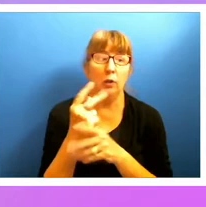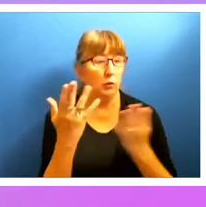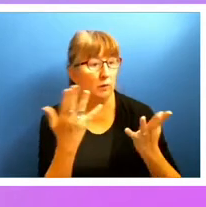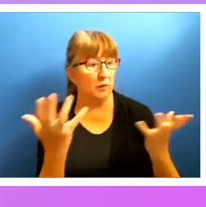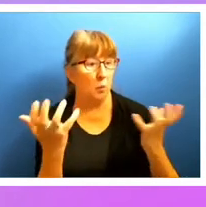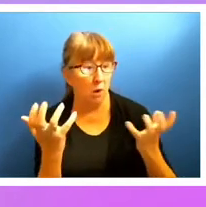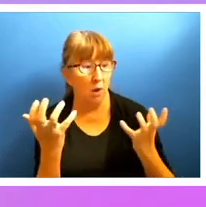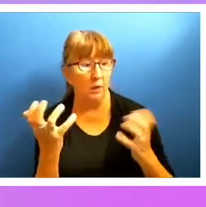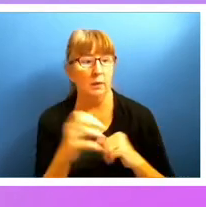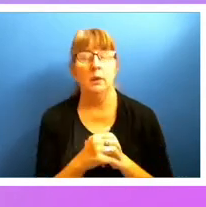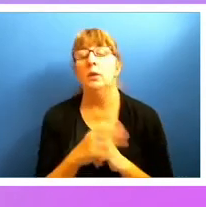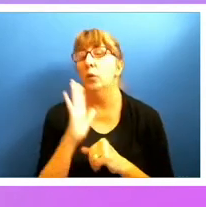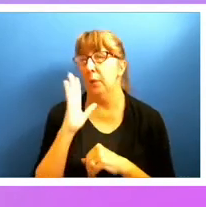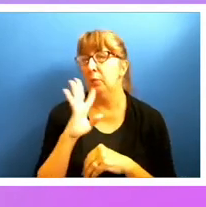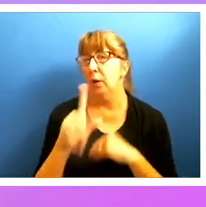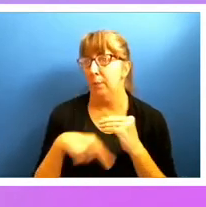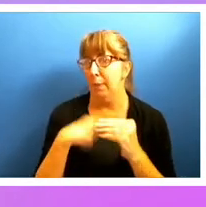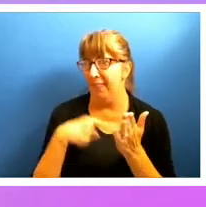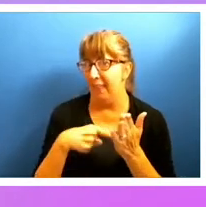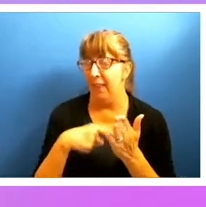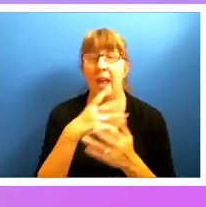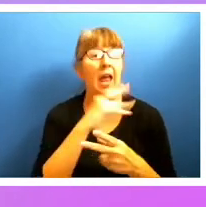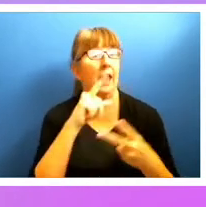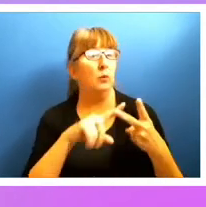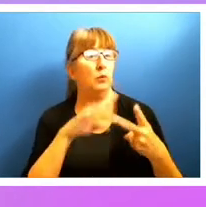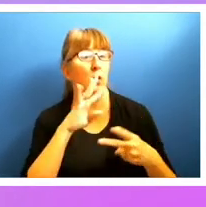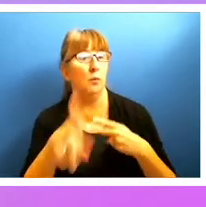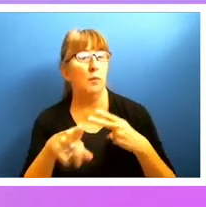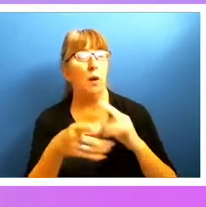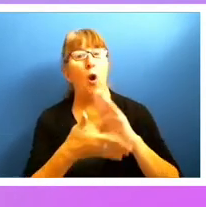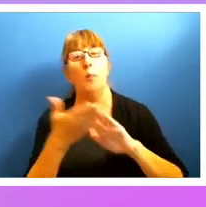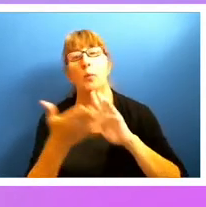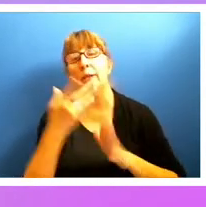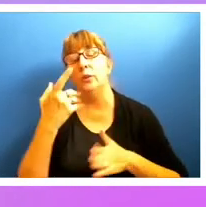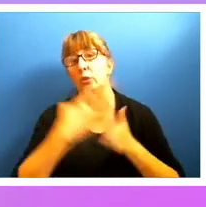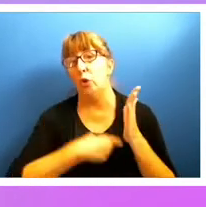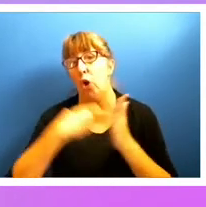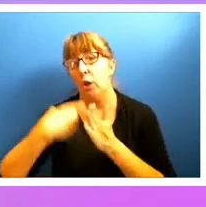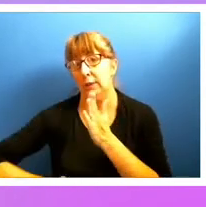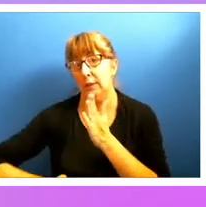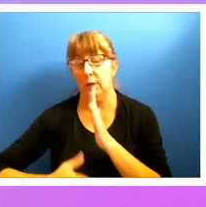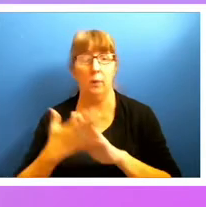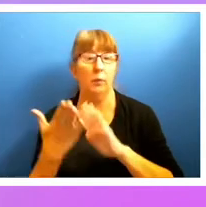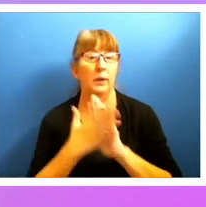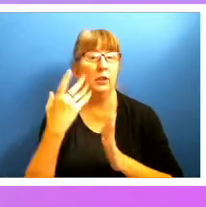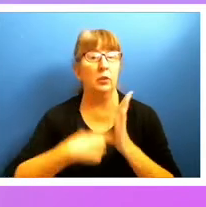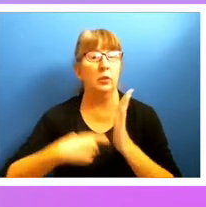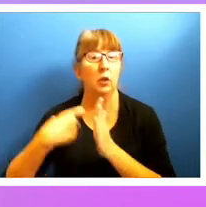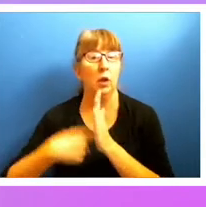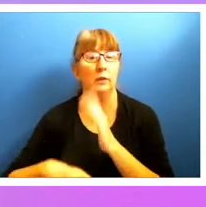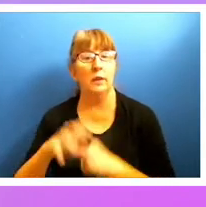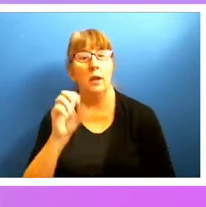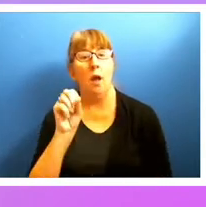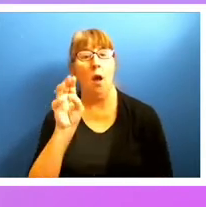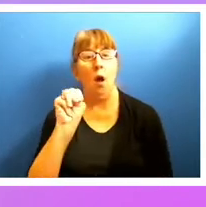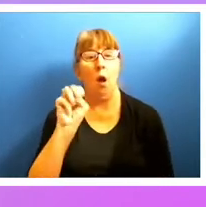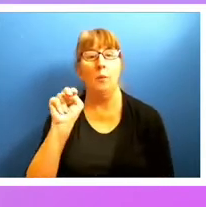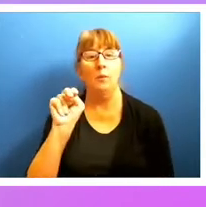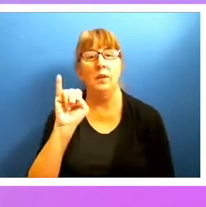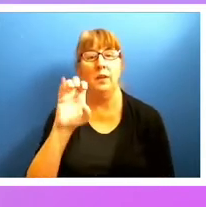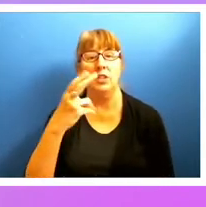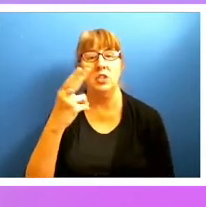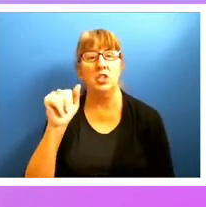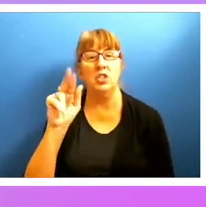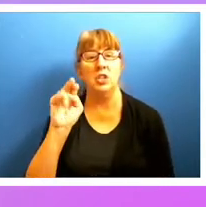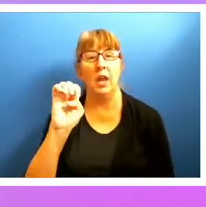So we'll talk about that. We're also going to talk about operational costs. And this is operational costs in an omni-channel organization. So if your organization